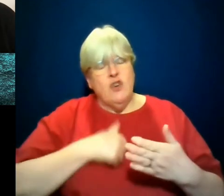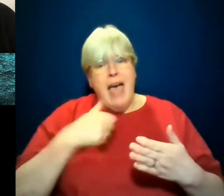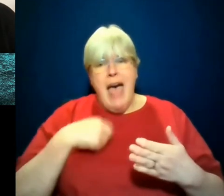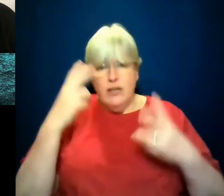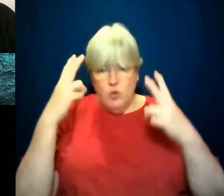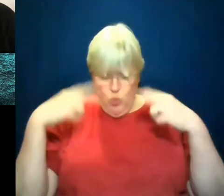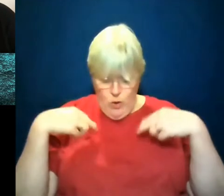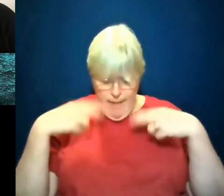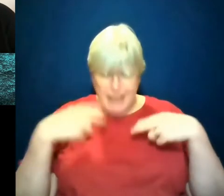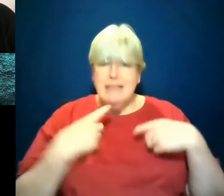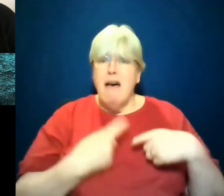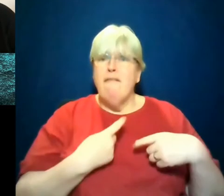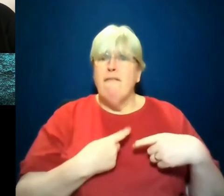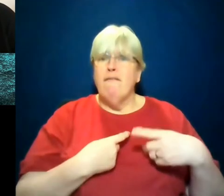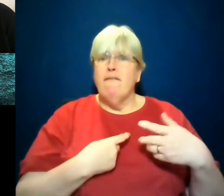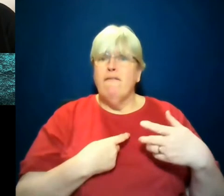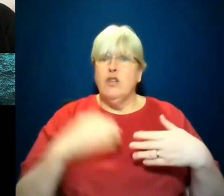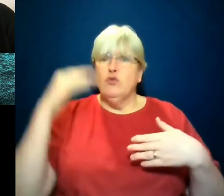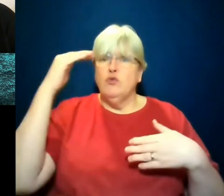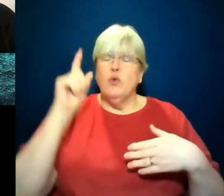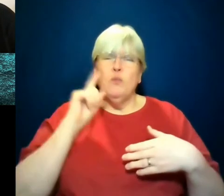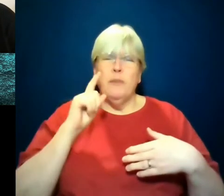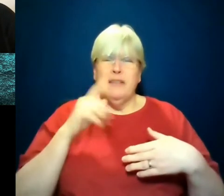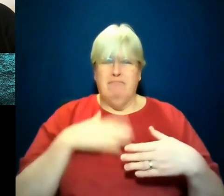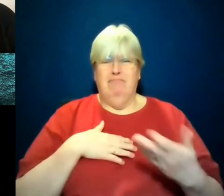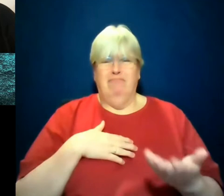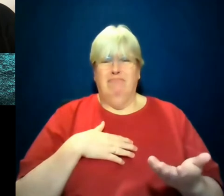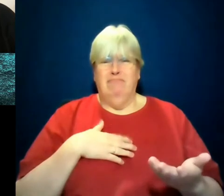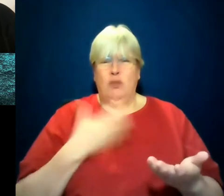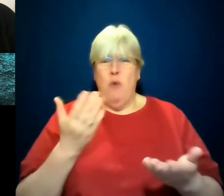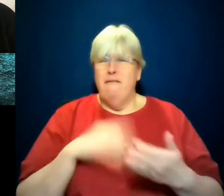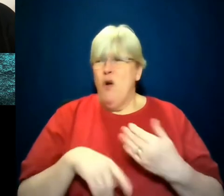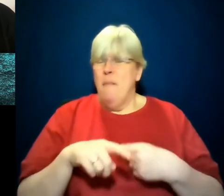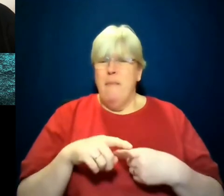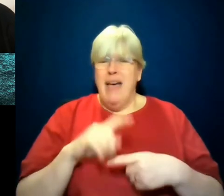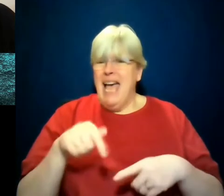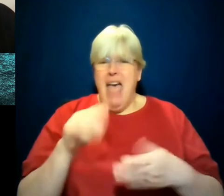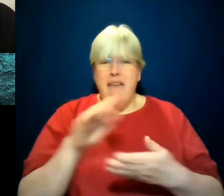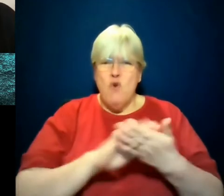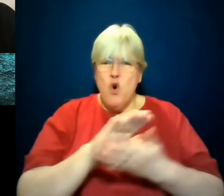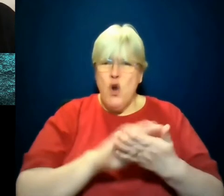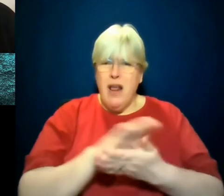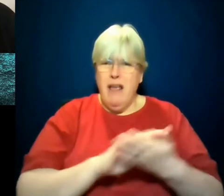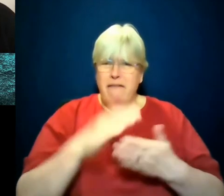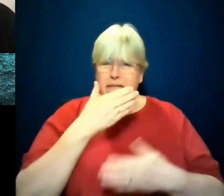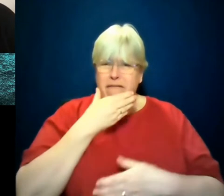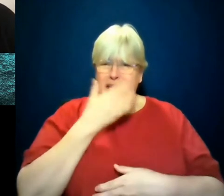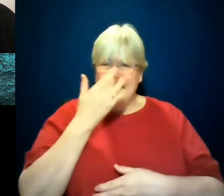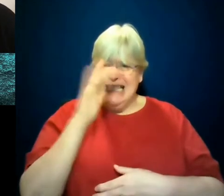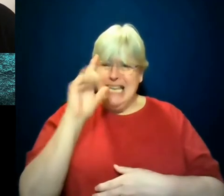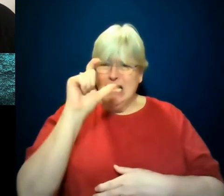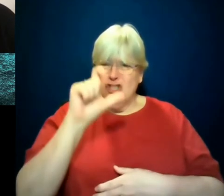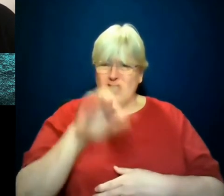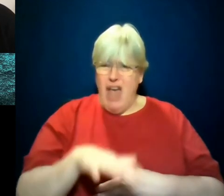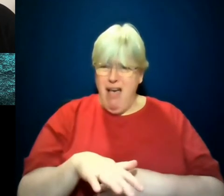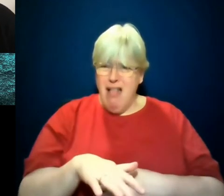woman and ask, wait a second, Attica, you can't forgive a kid? Whoa. And when I really